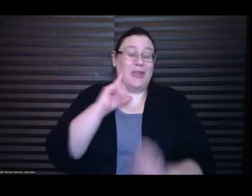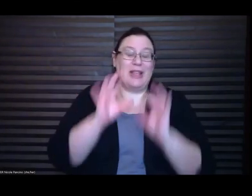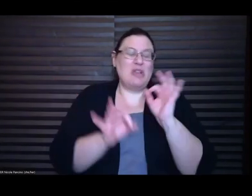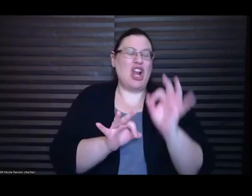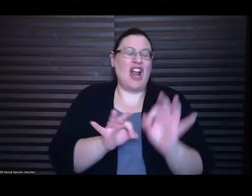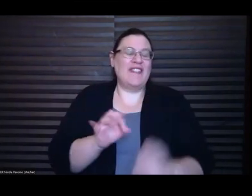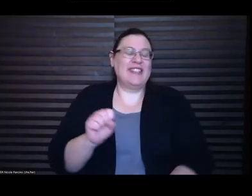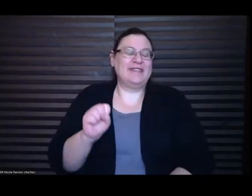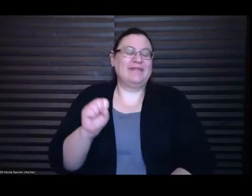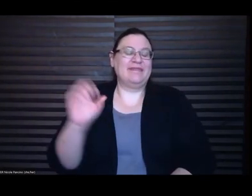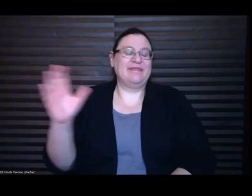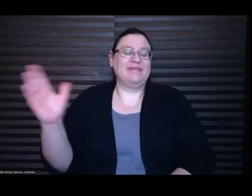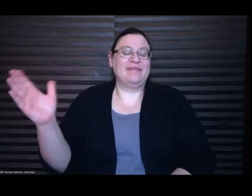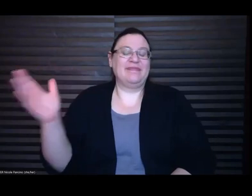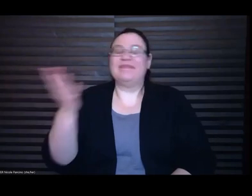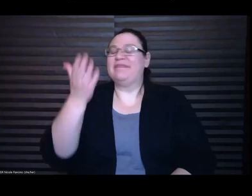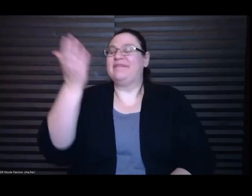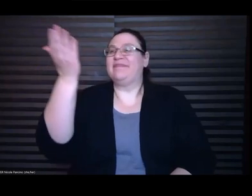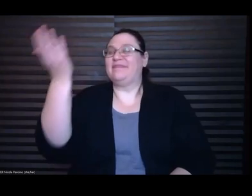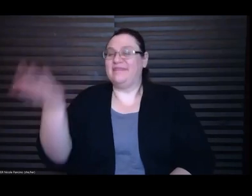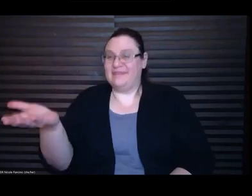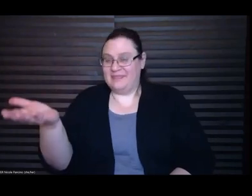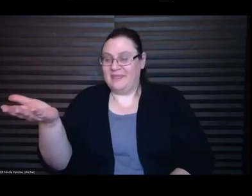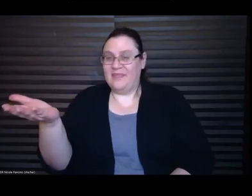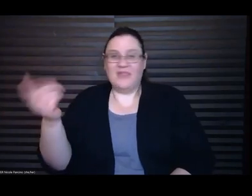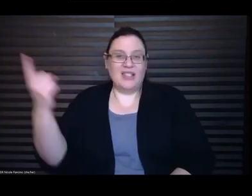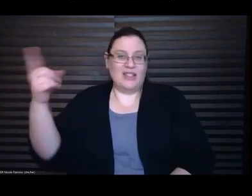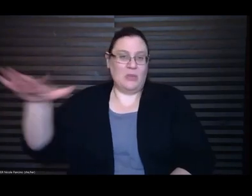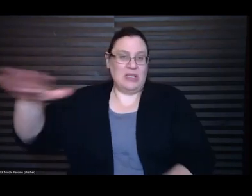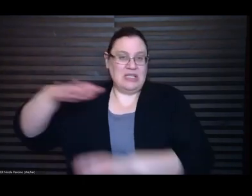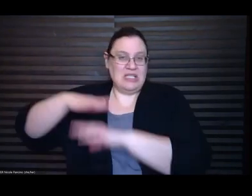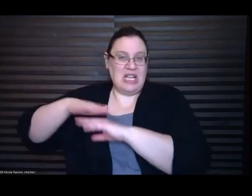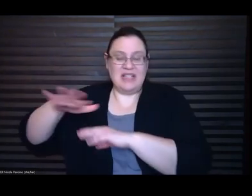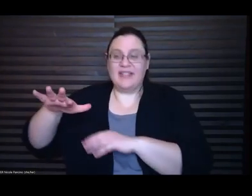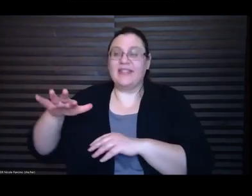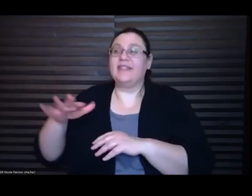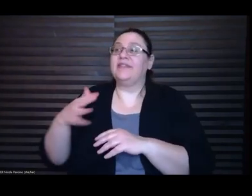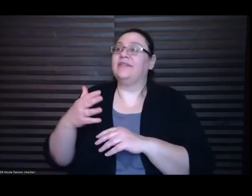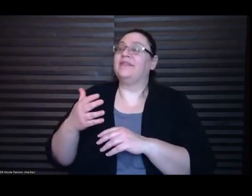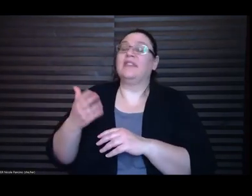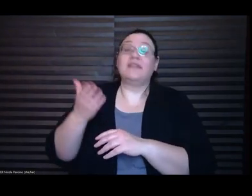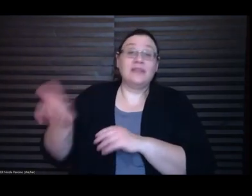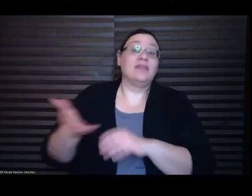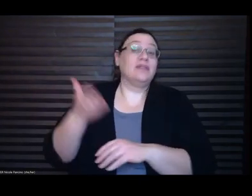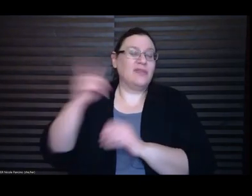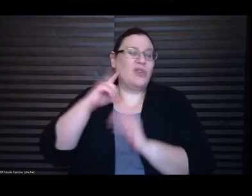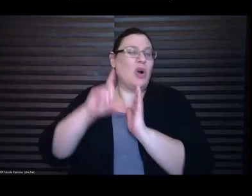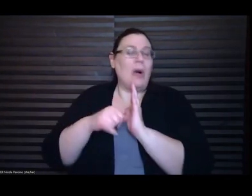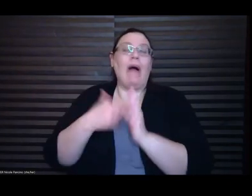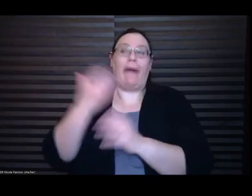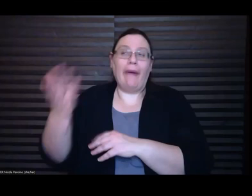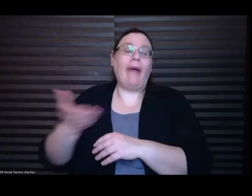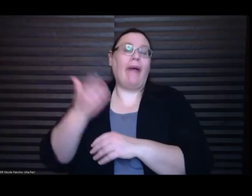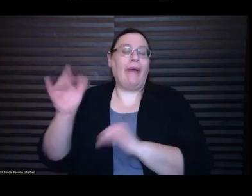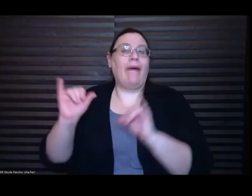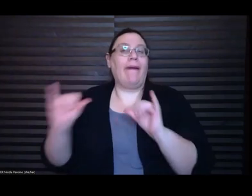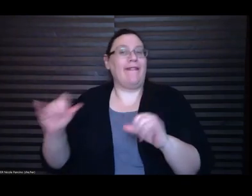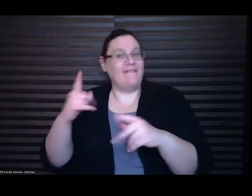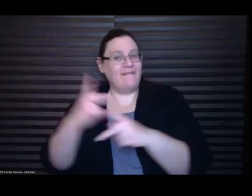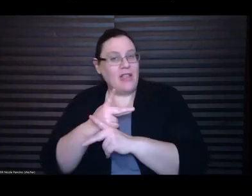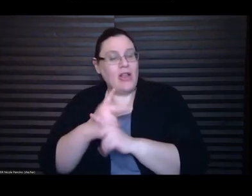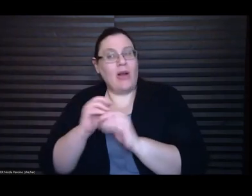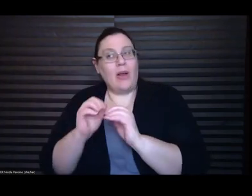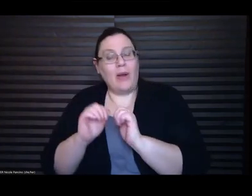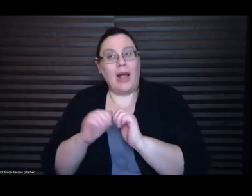after you submit for a while and you kind of figure out how to take things back and revise as you go